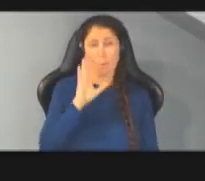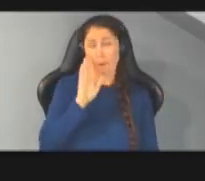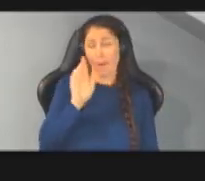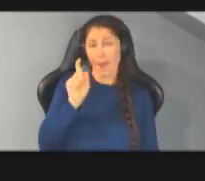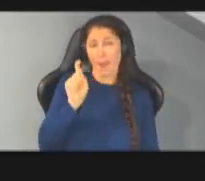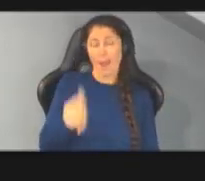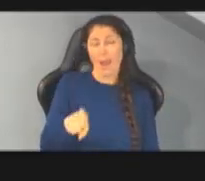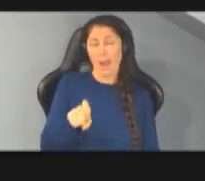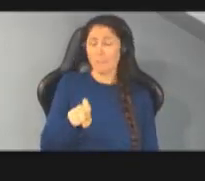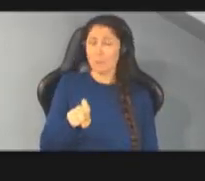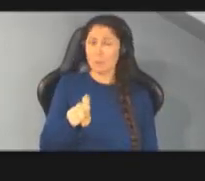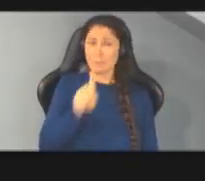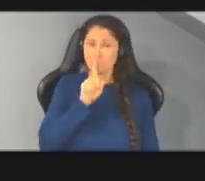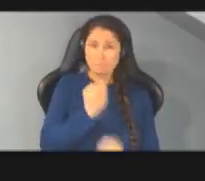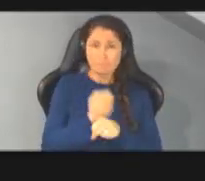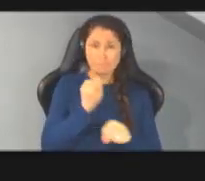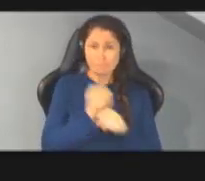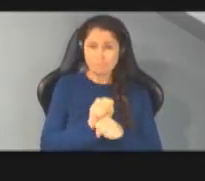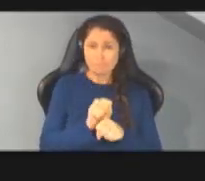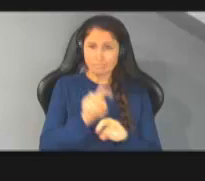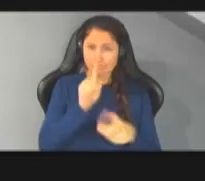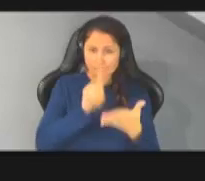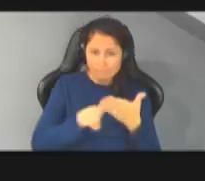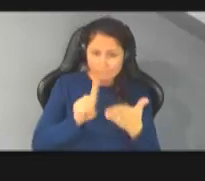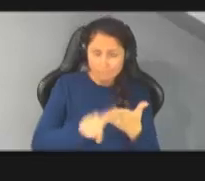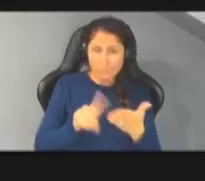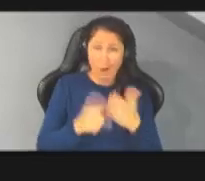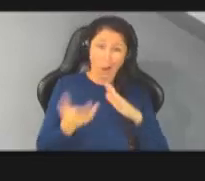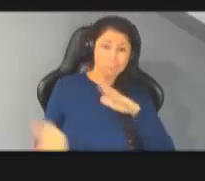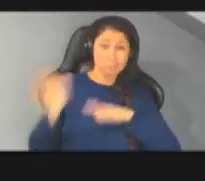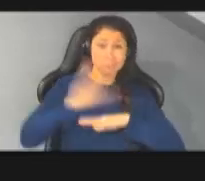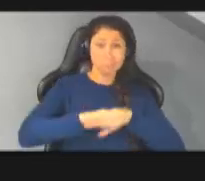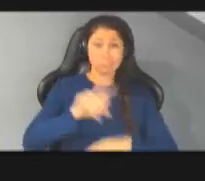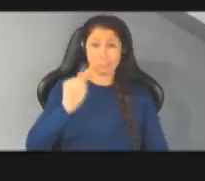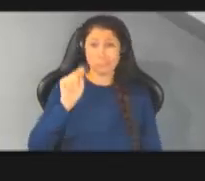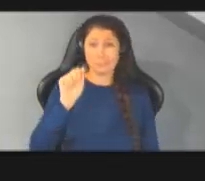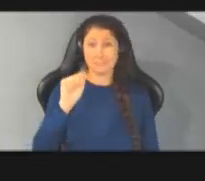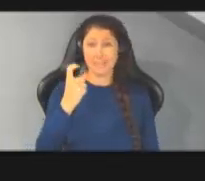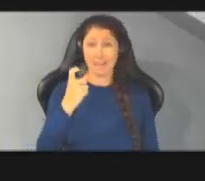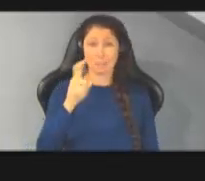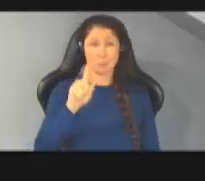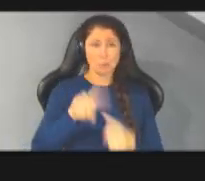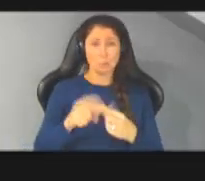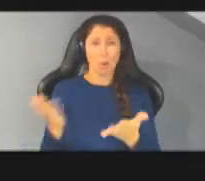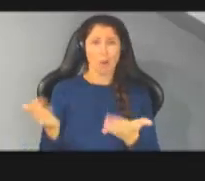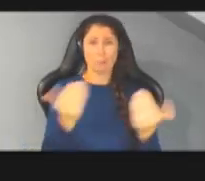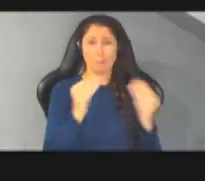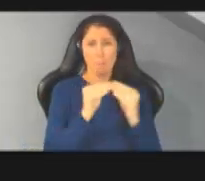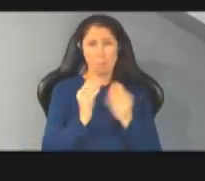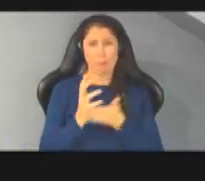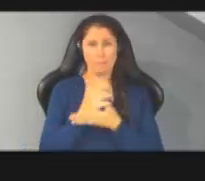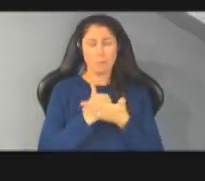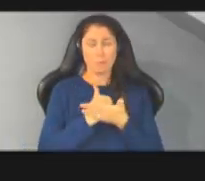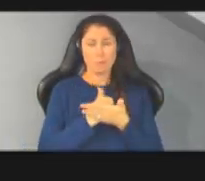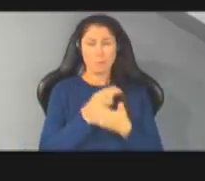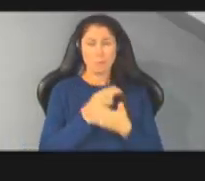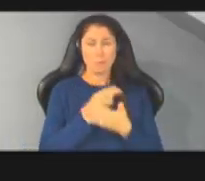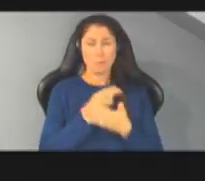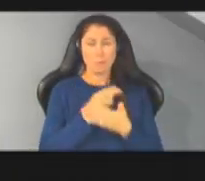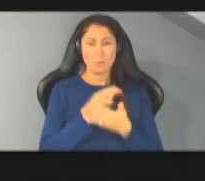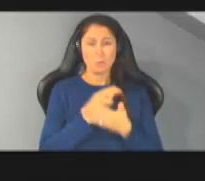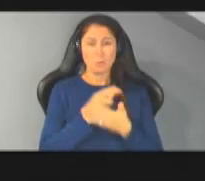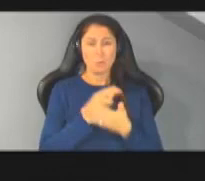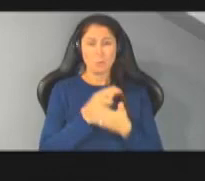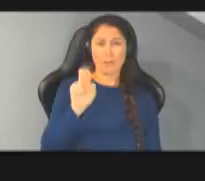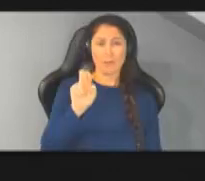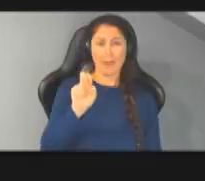hard look at raising taxes um for for to get more revenue in if you look at it duquesne light got permission from the